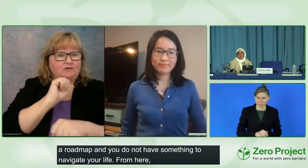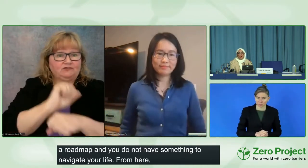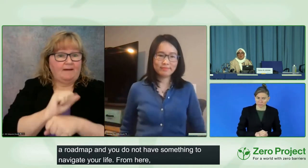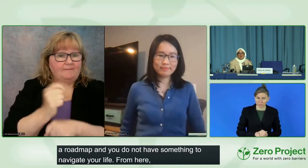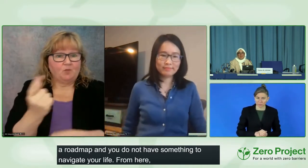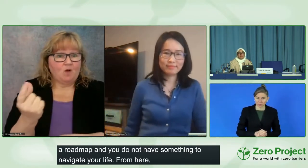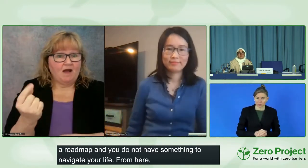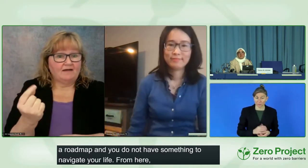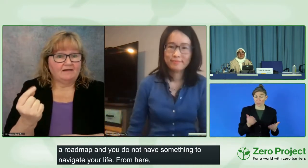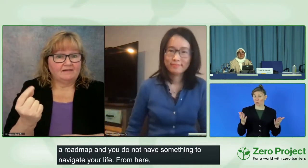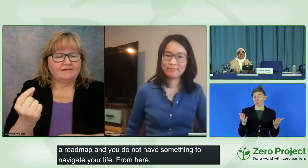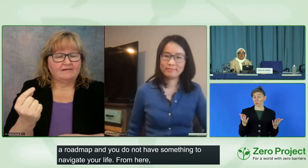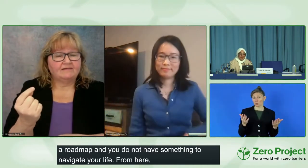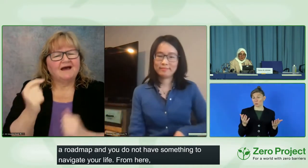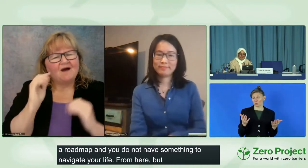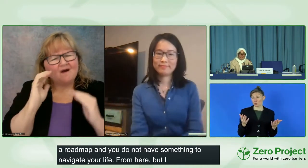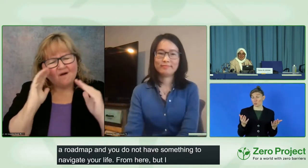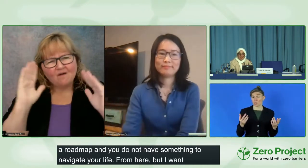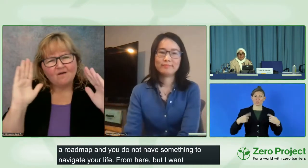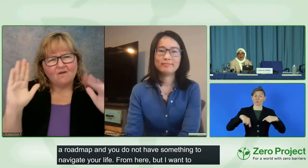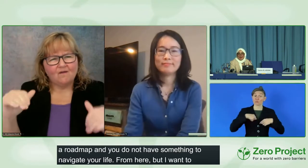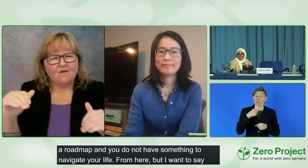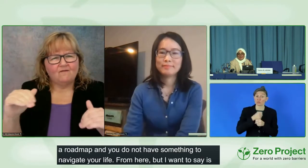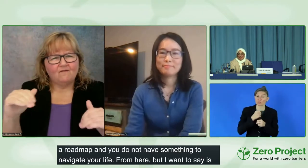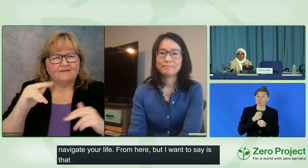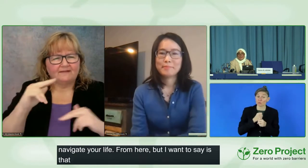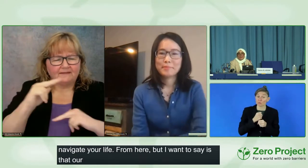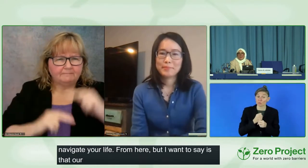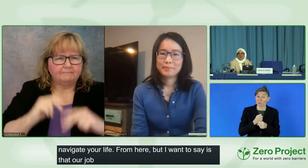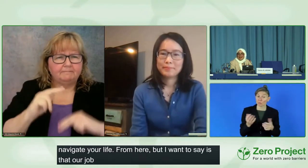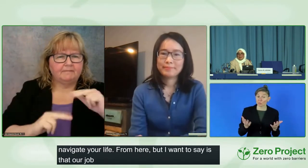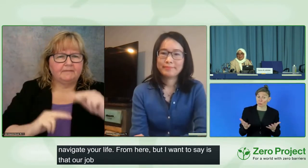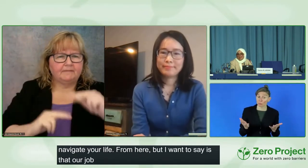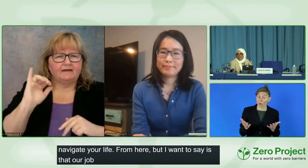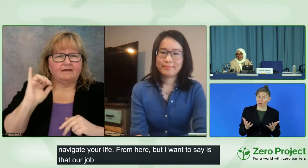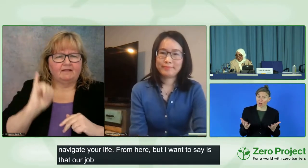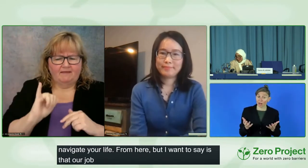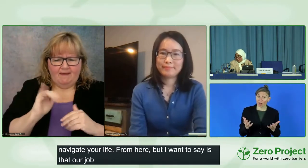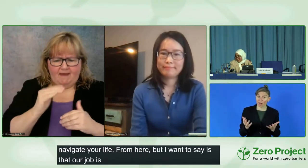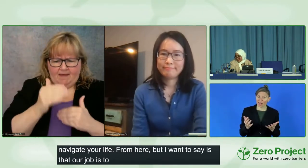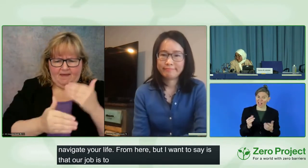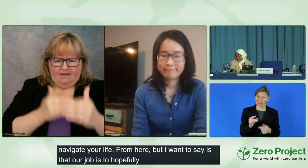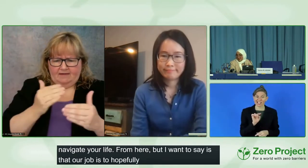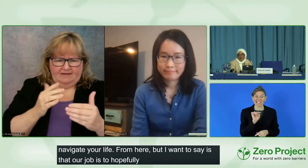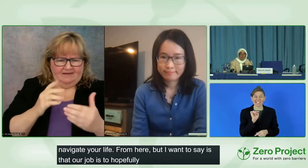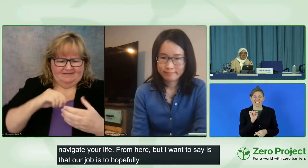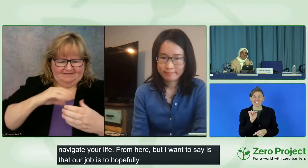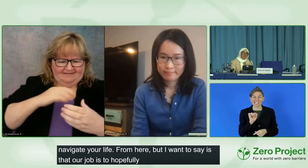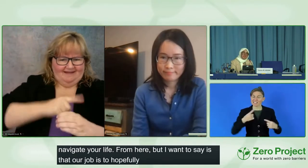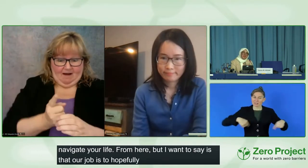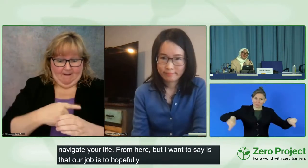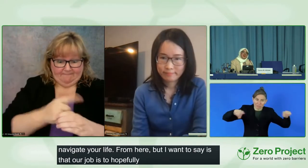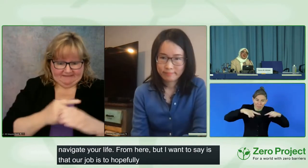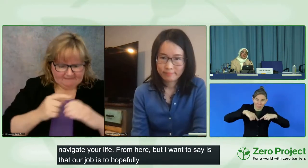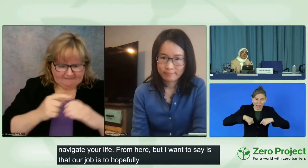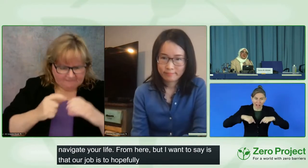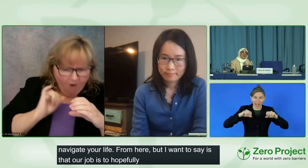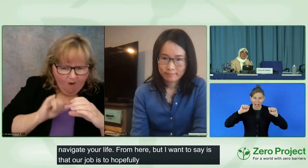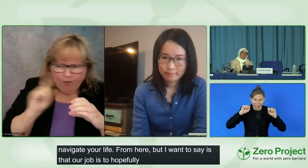hopefully build that, construct that compass together. That compass